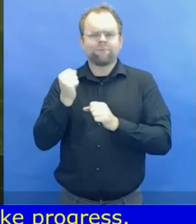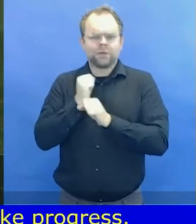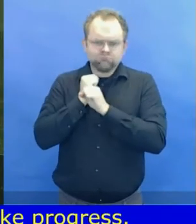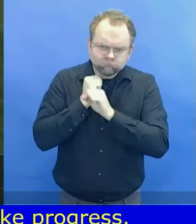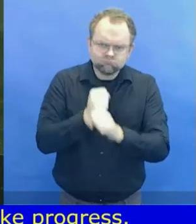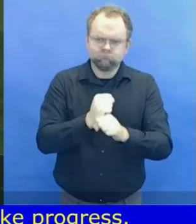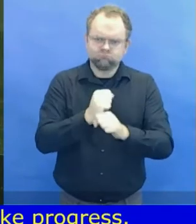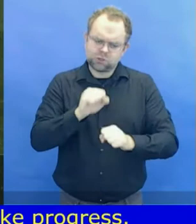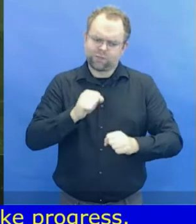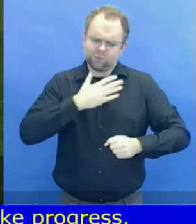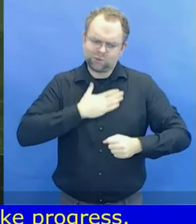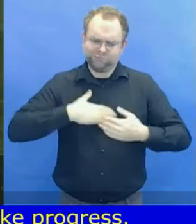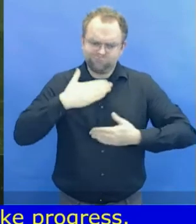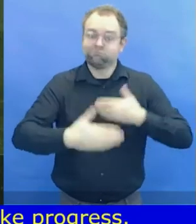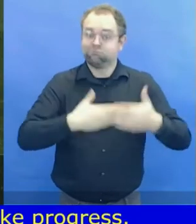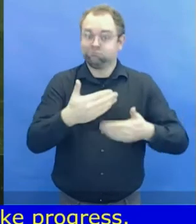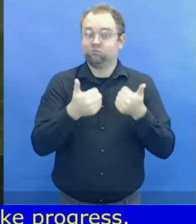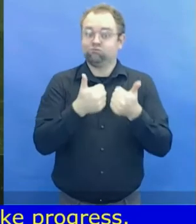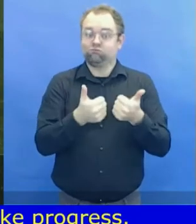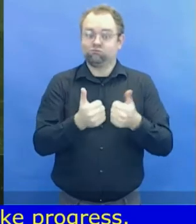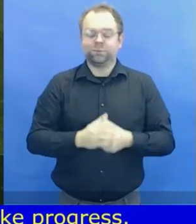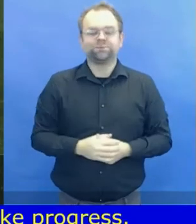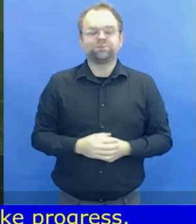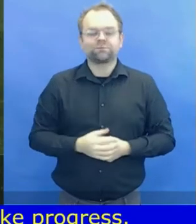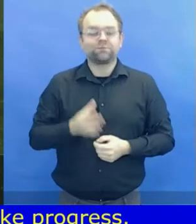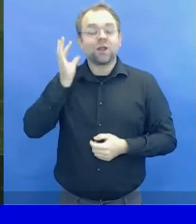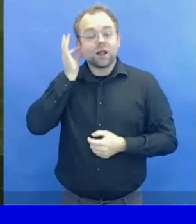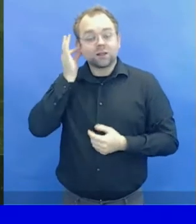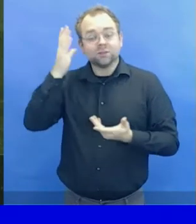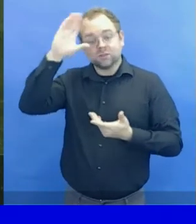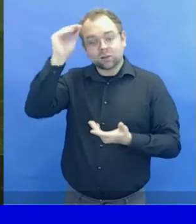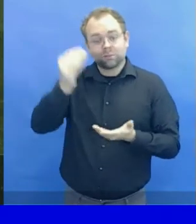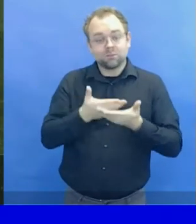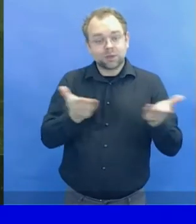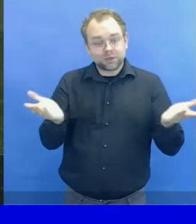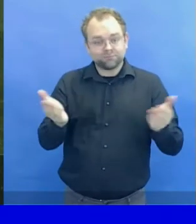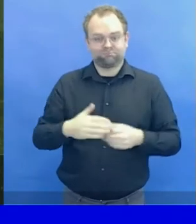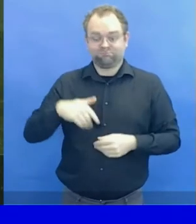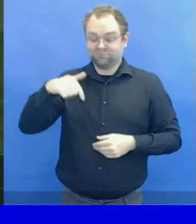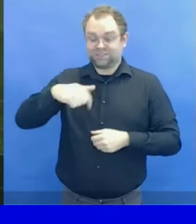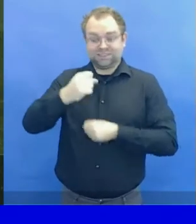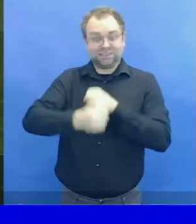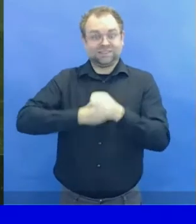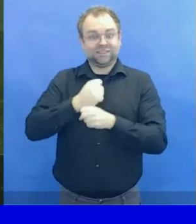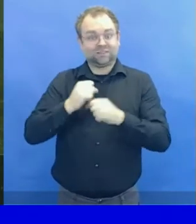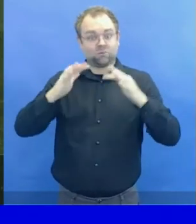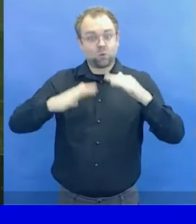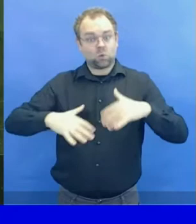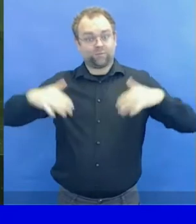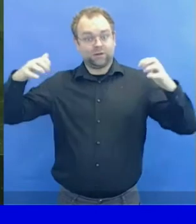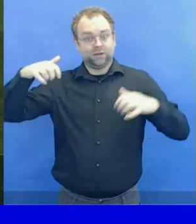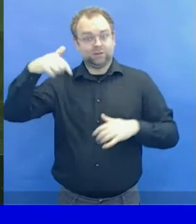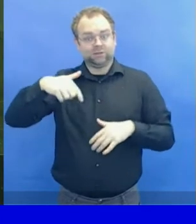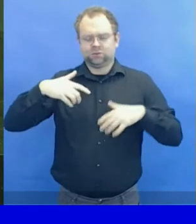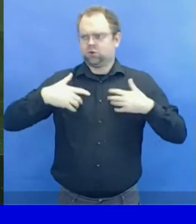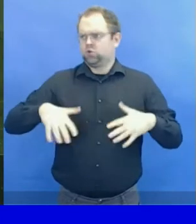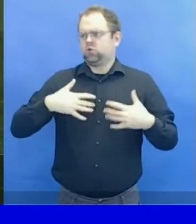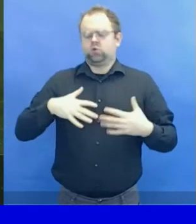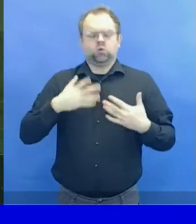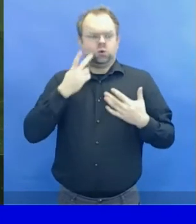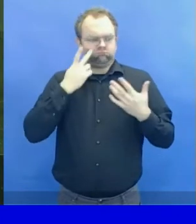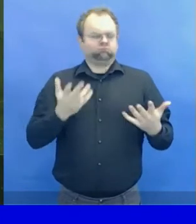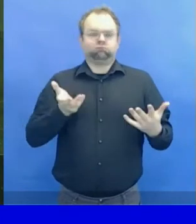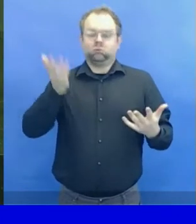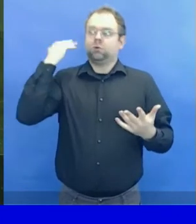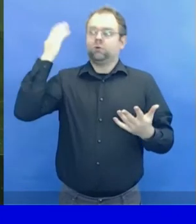deepening pre-existing inequalities. Even under normal circumstances, the one billion persons with disabilities worldwide